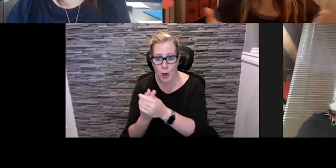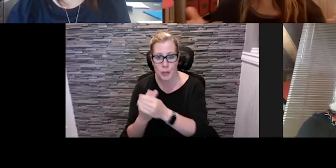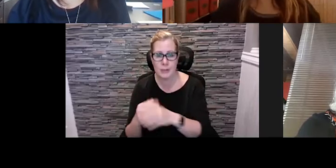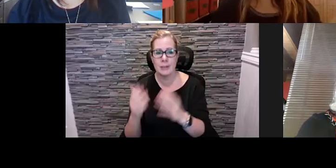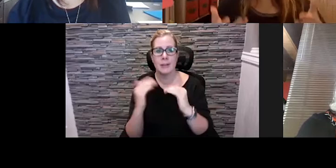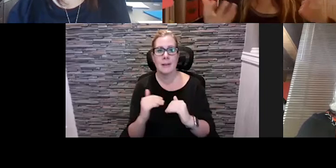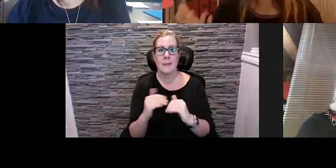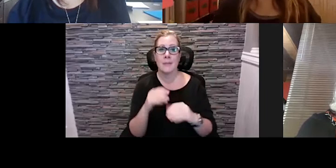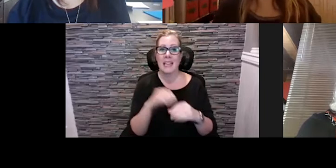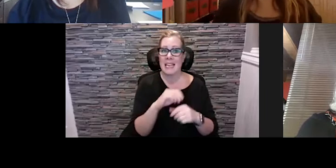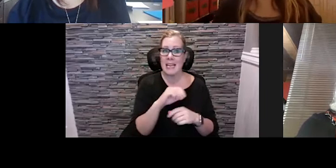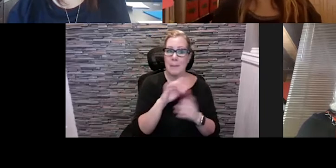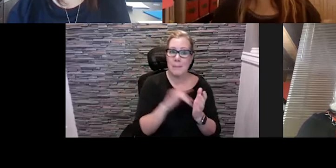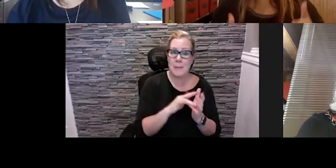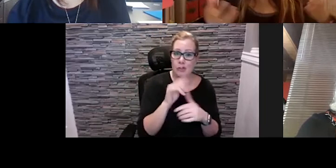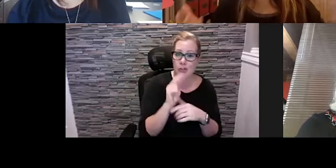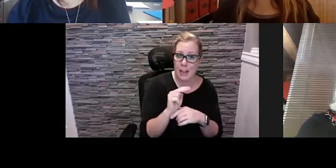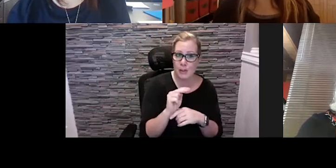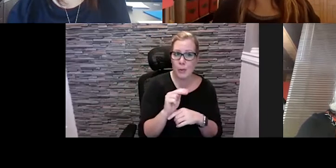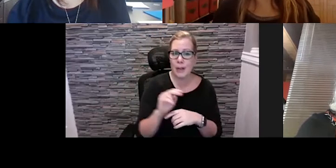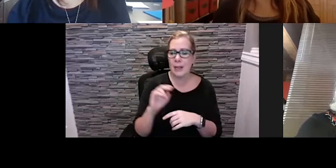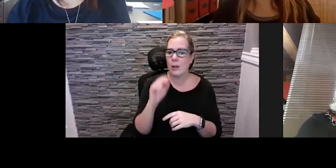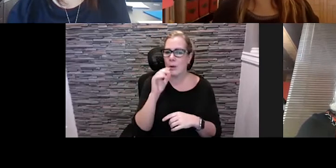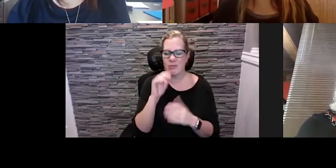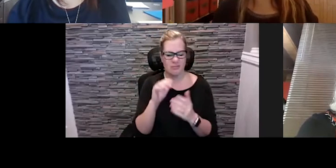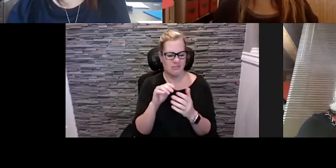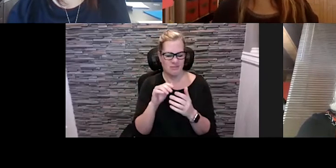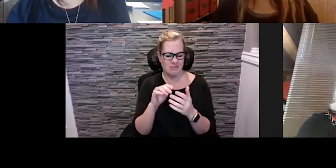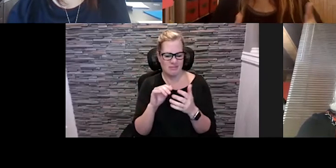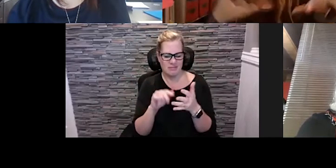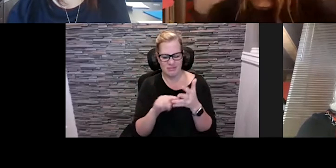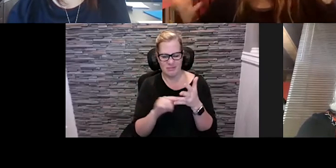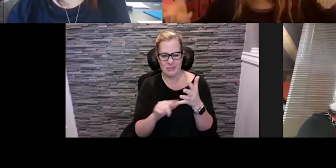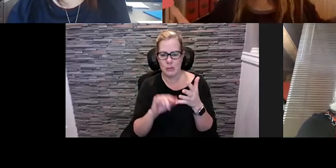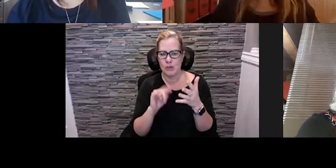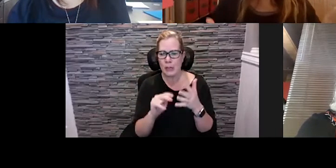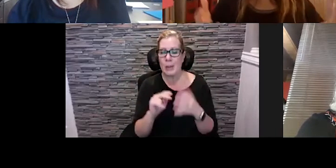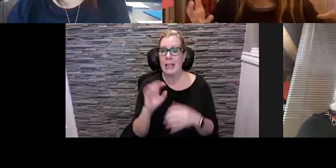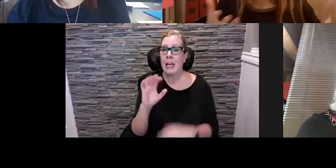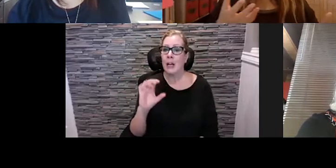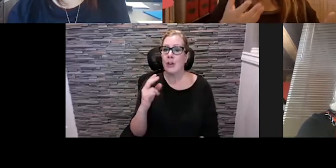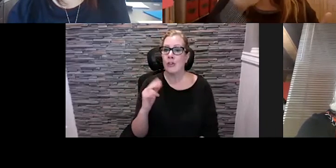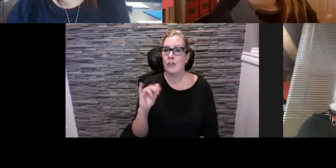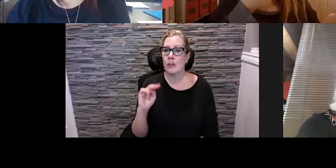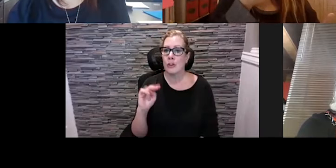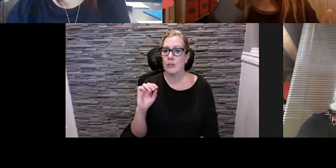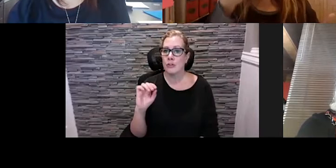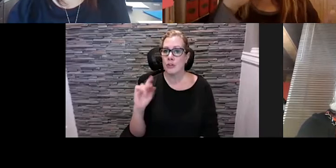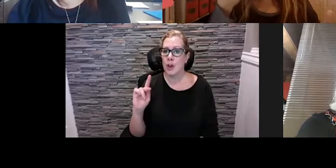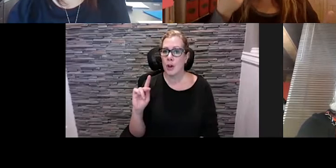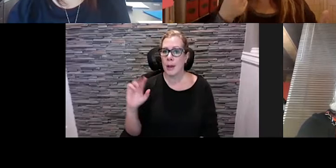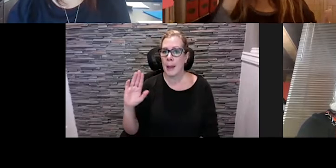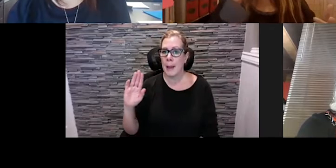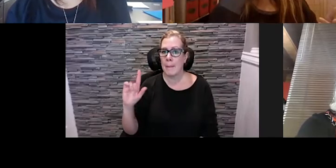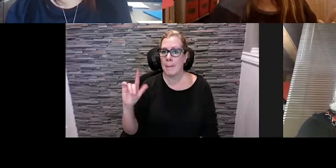of the City of Calgary and the Mayor's Office Chinook Blast is coming up looking for ways well and Jen's on the